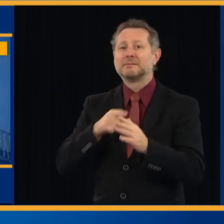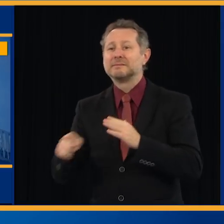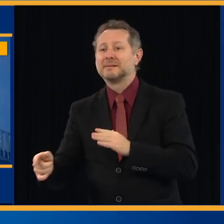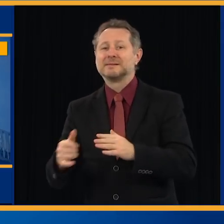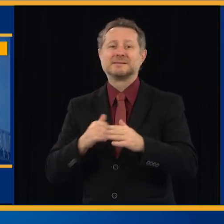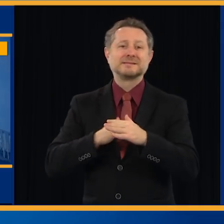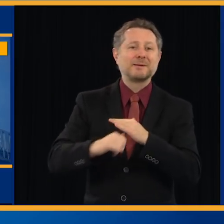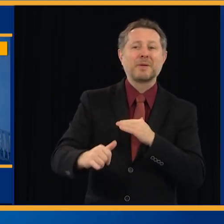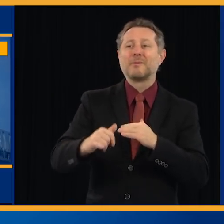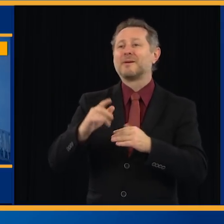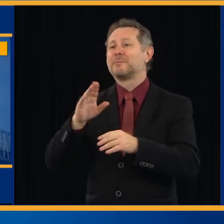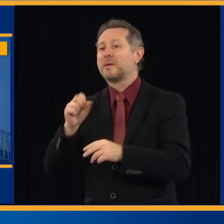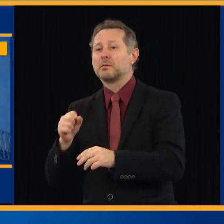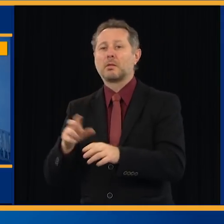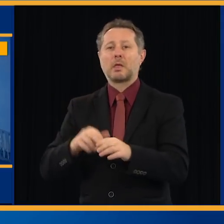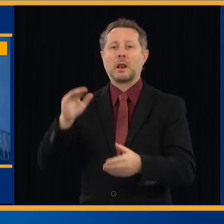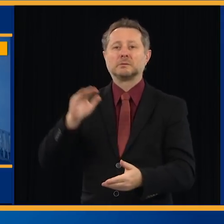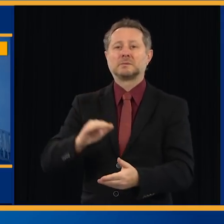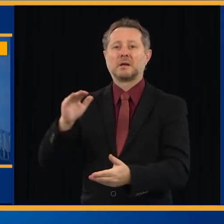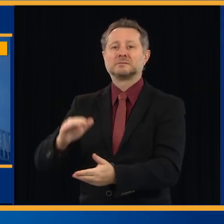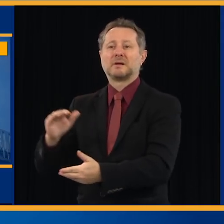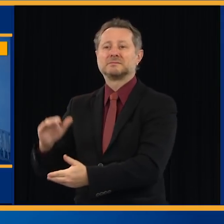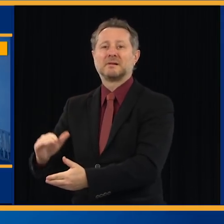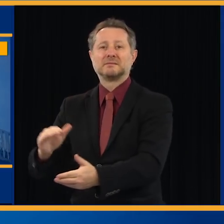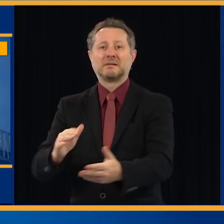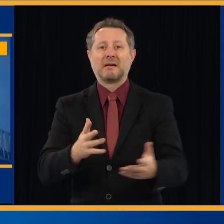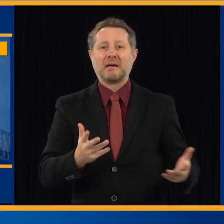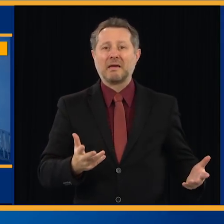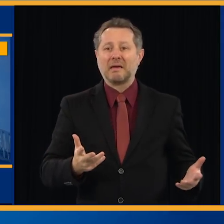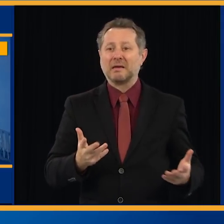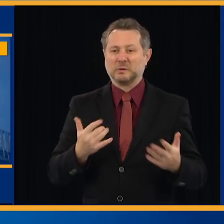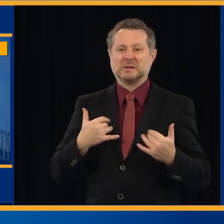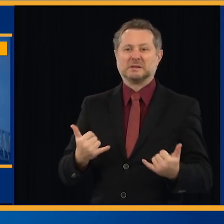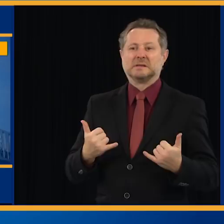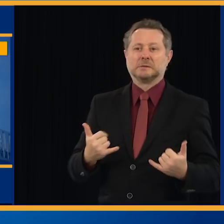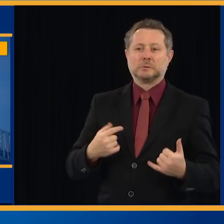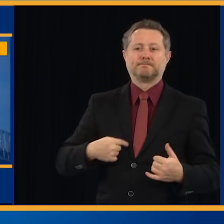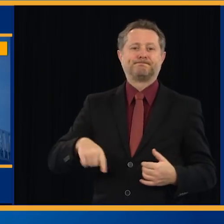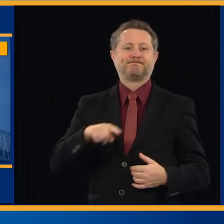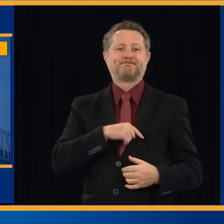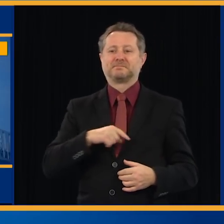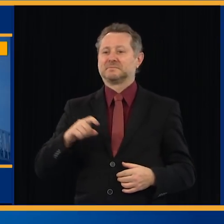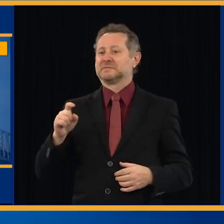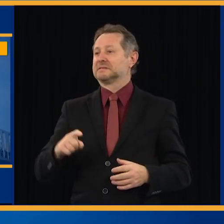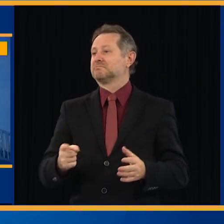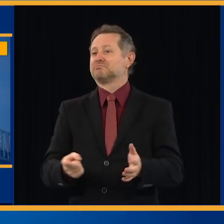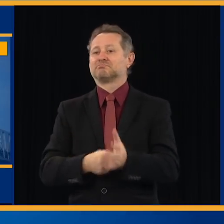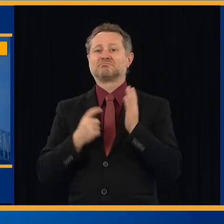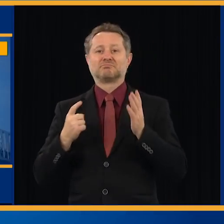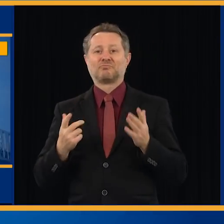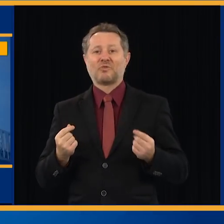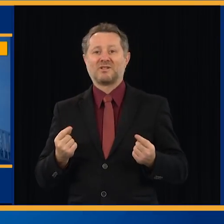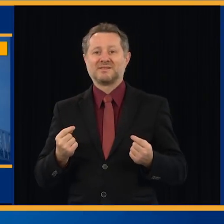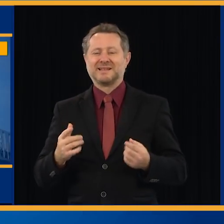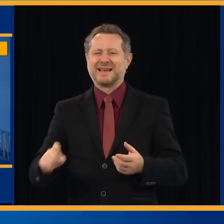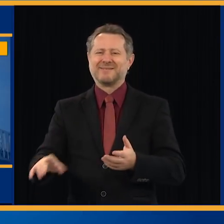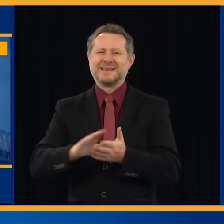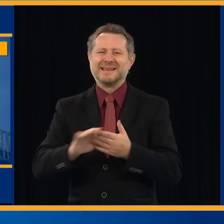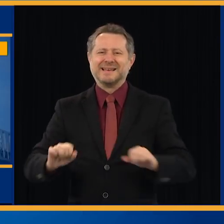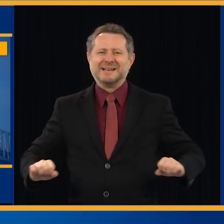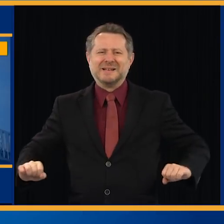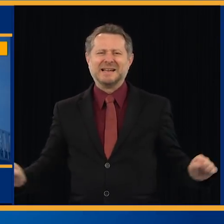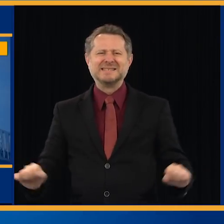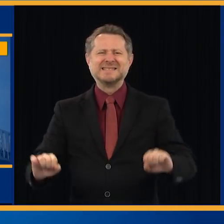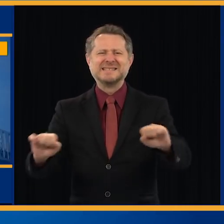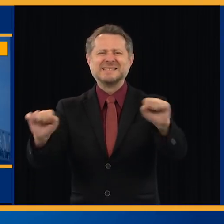We have now a greater need than ever to disinfect the subways, the buses, and the